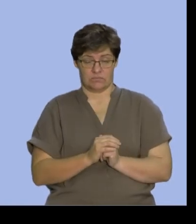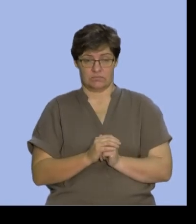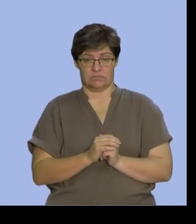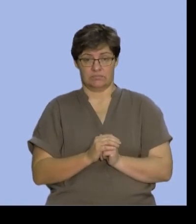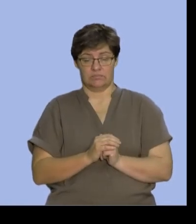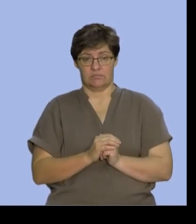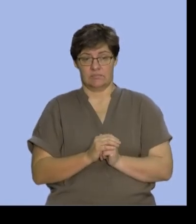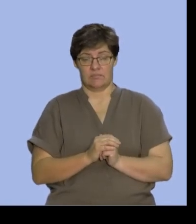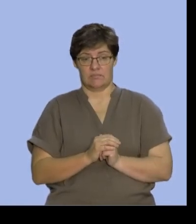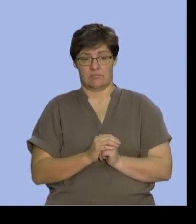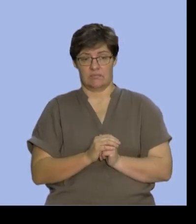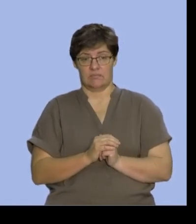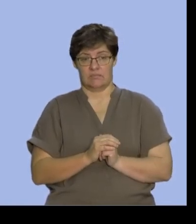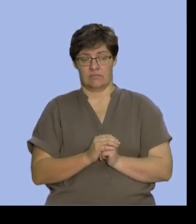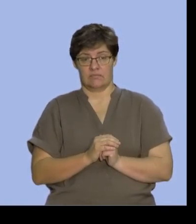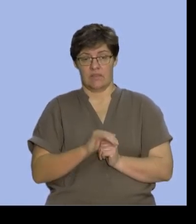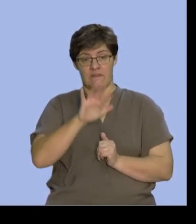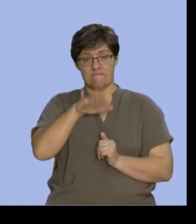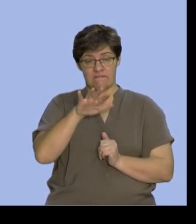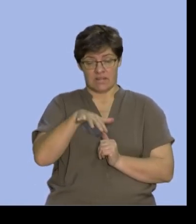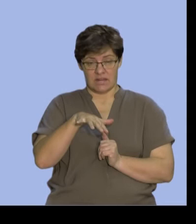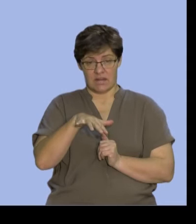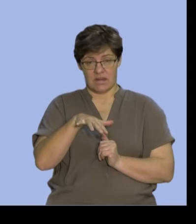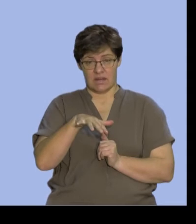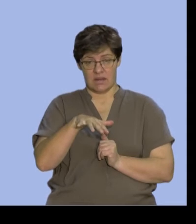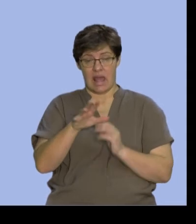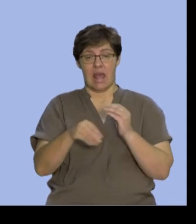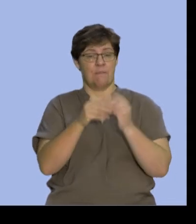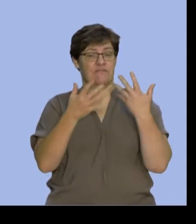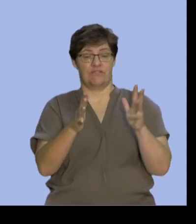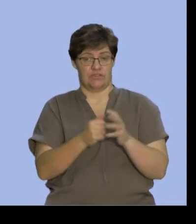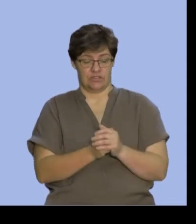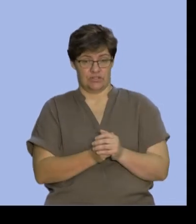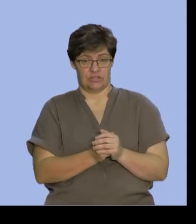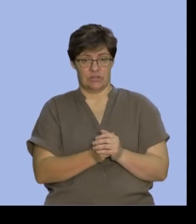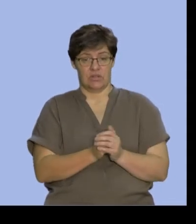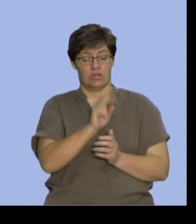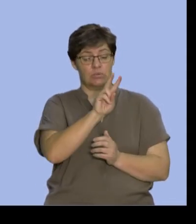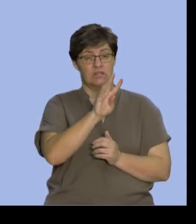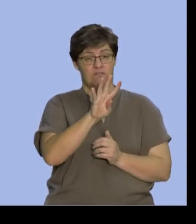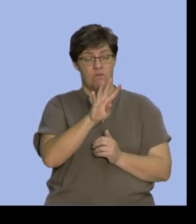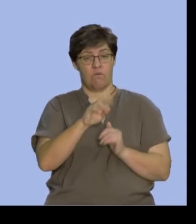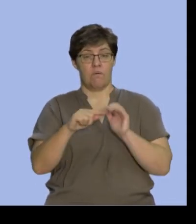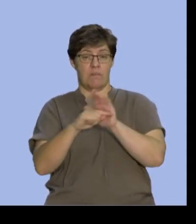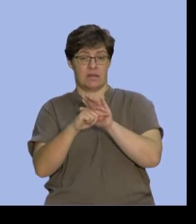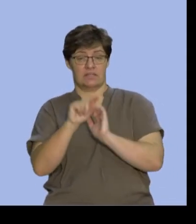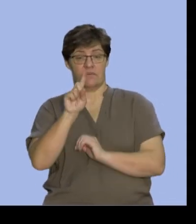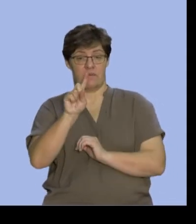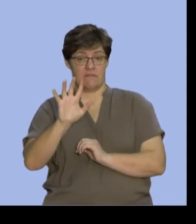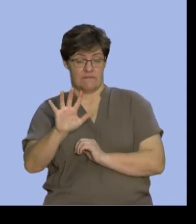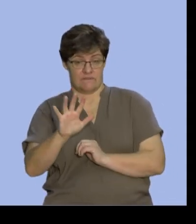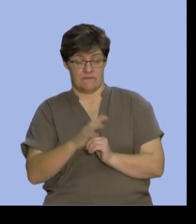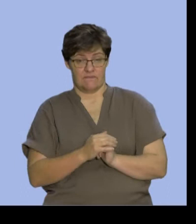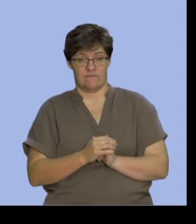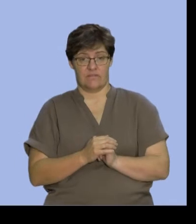we've got here is 15 have already been accounted for. So if we take 24 minus 15, that will give